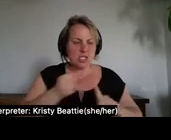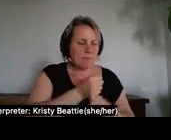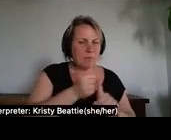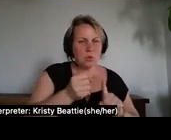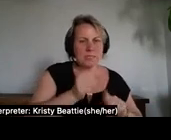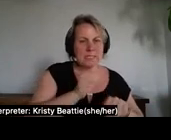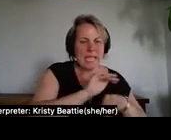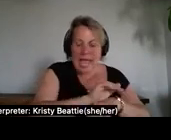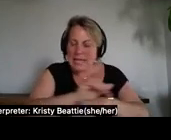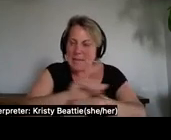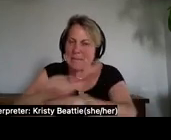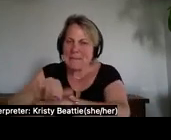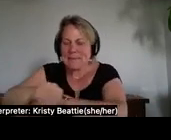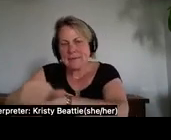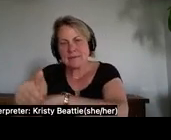sexual abuse